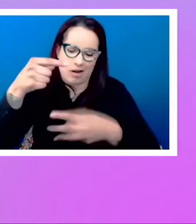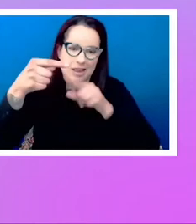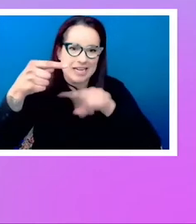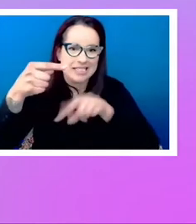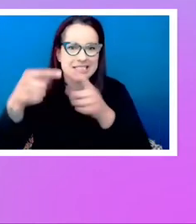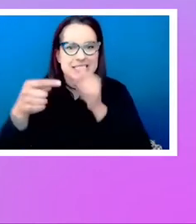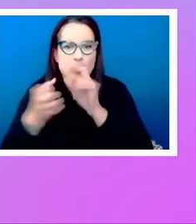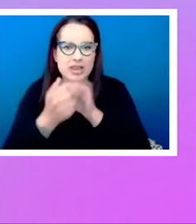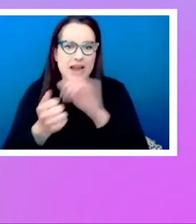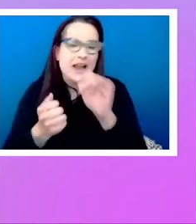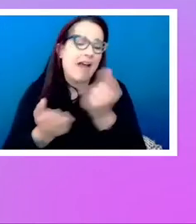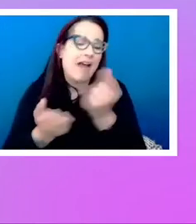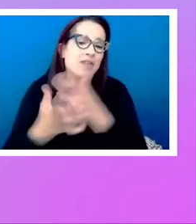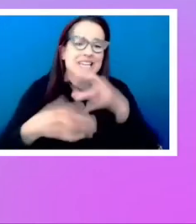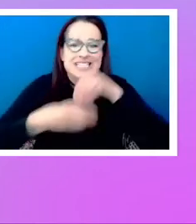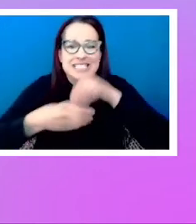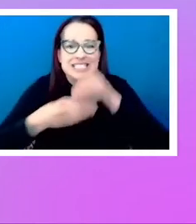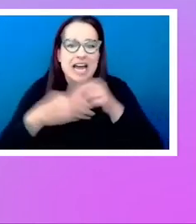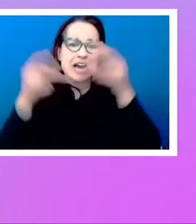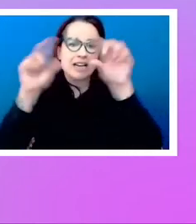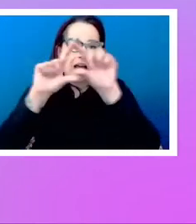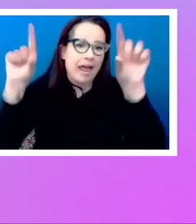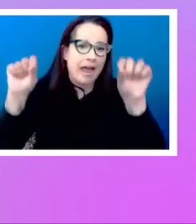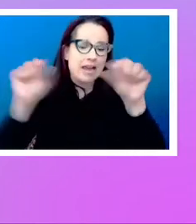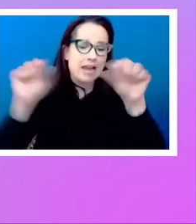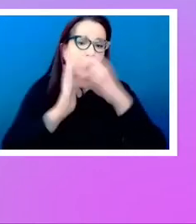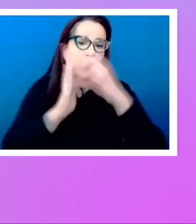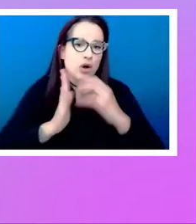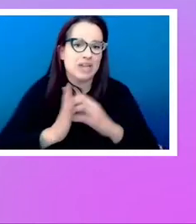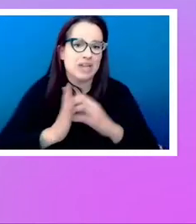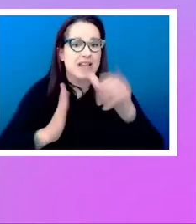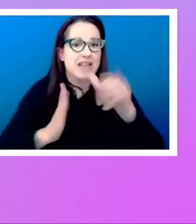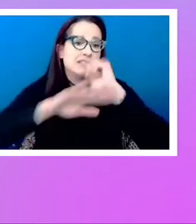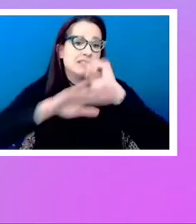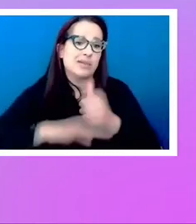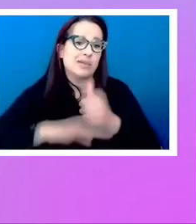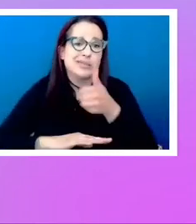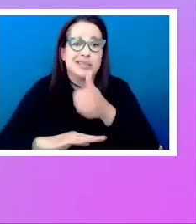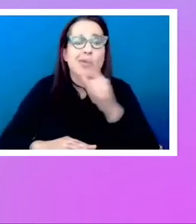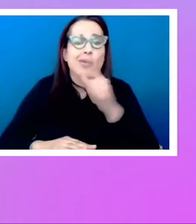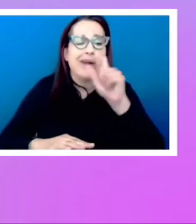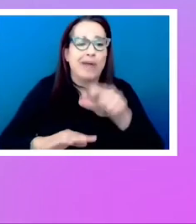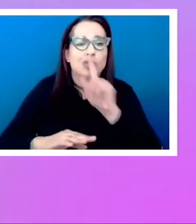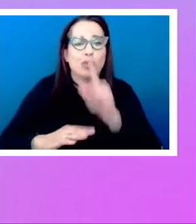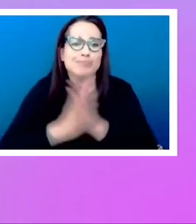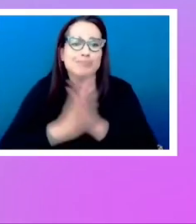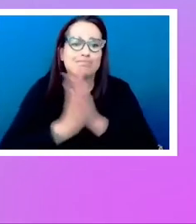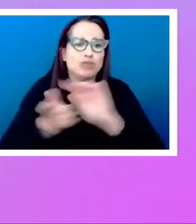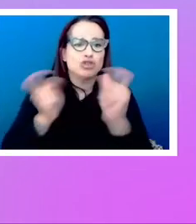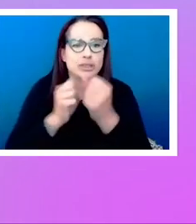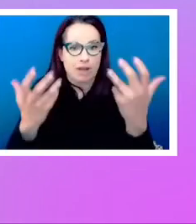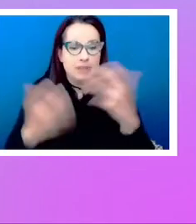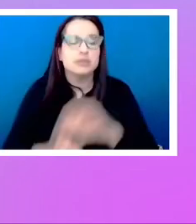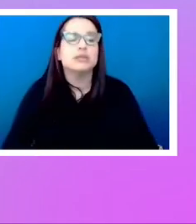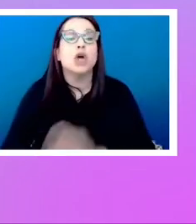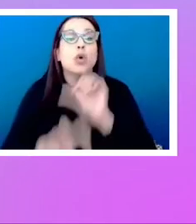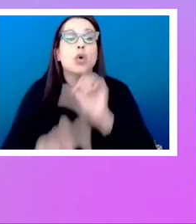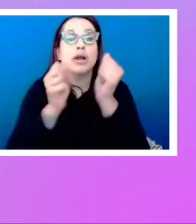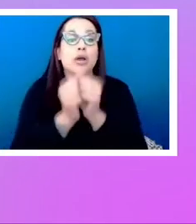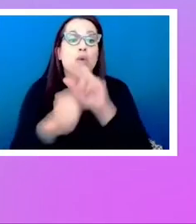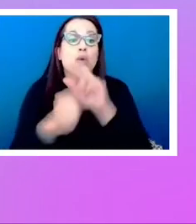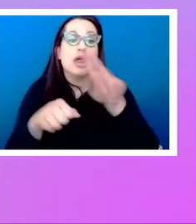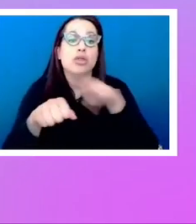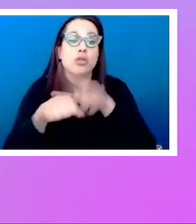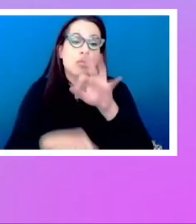got a heading and some paragraphs, it just lays itself out. You often don't need to do very much. So working with normal flow,